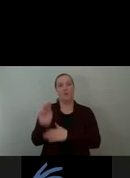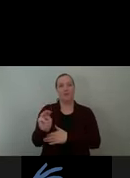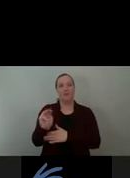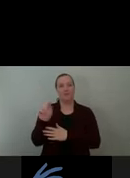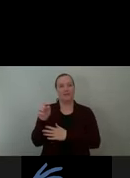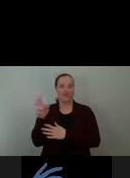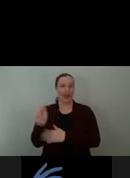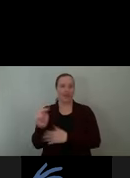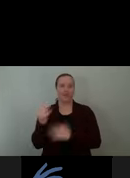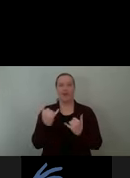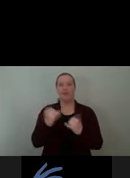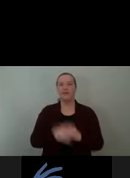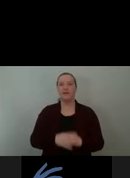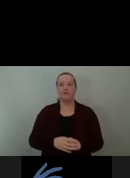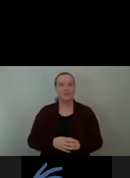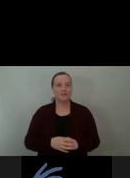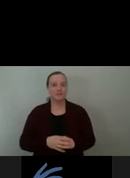Hi there, can everybody see my screen?